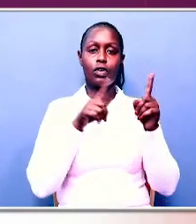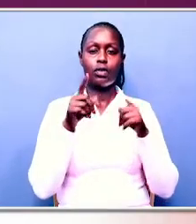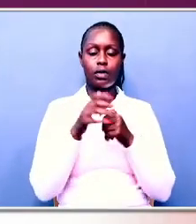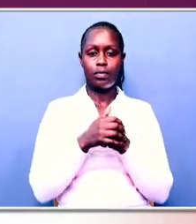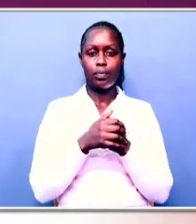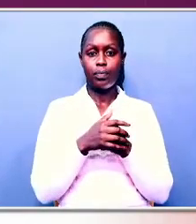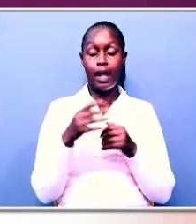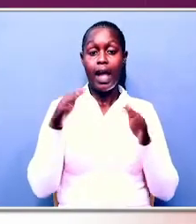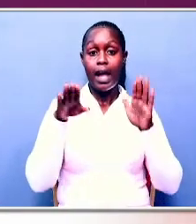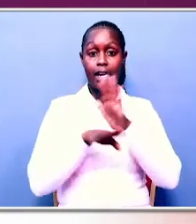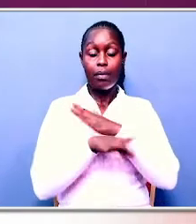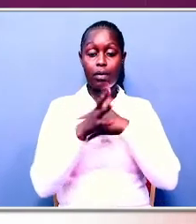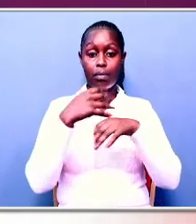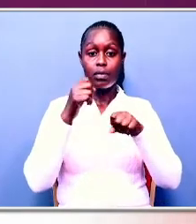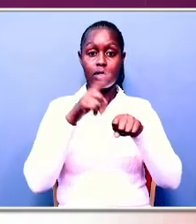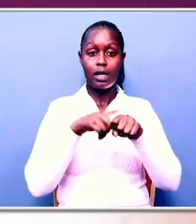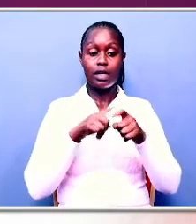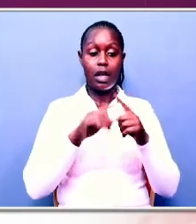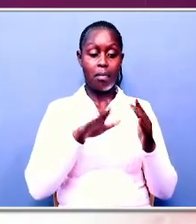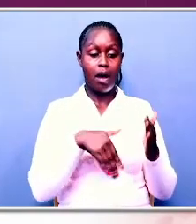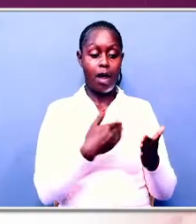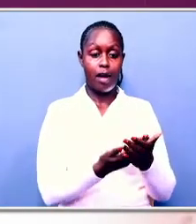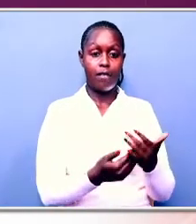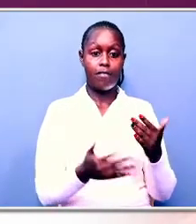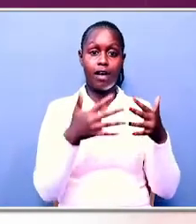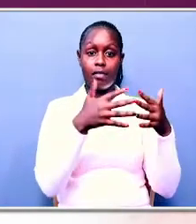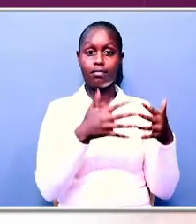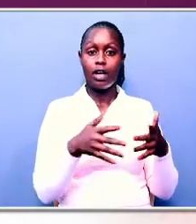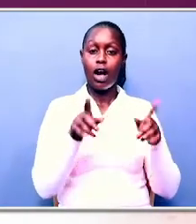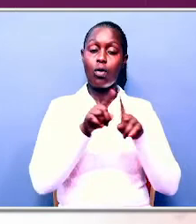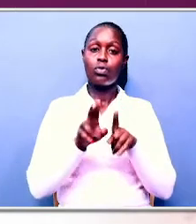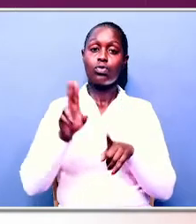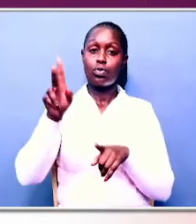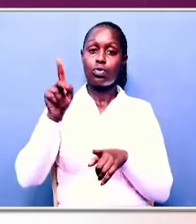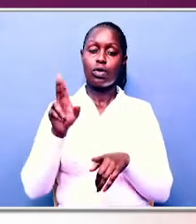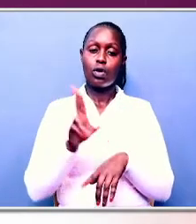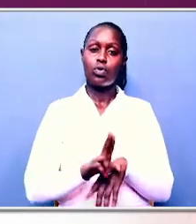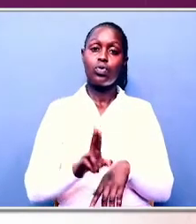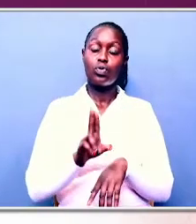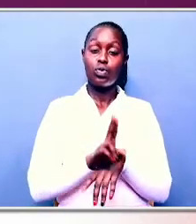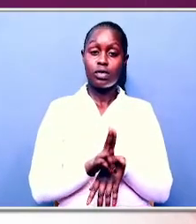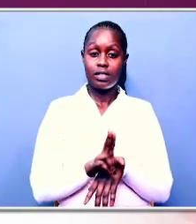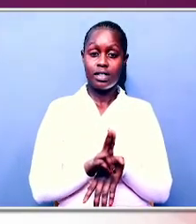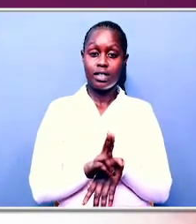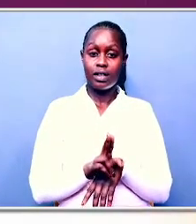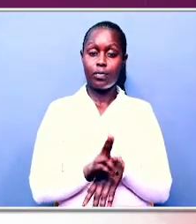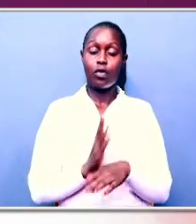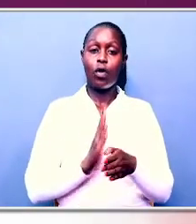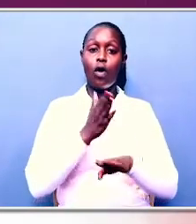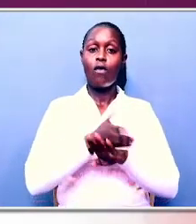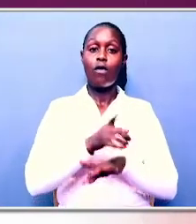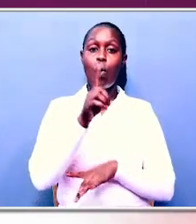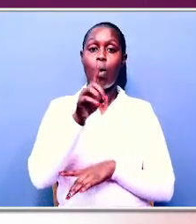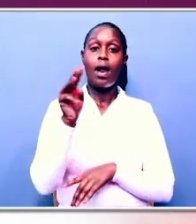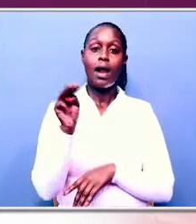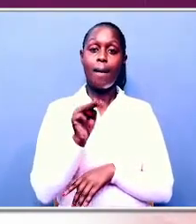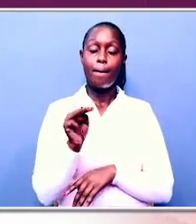Deputy President when he came to this country and the United States, he spent over one million